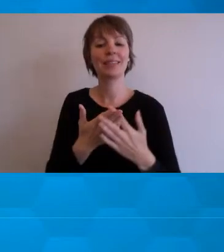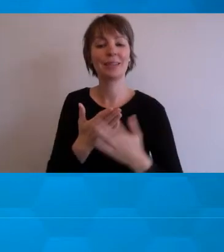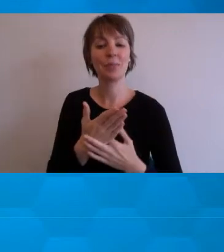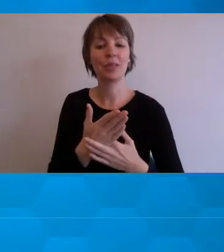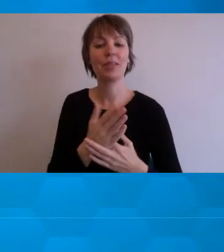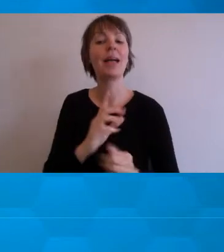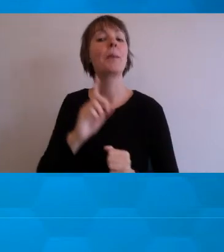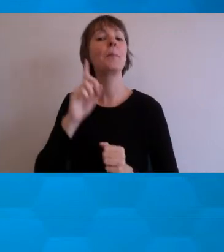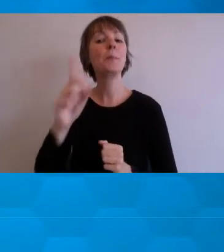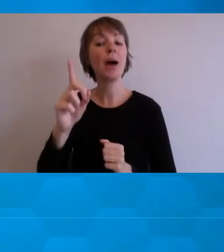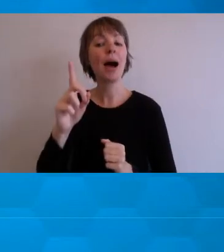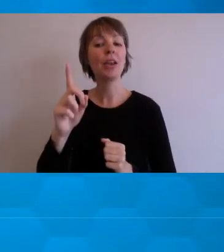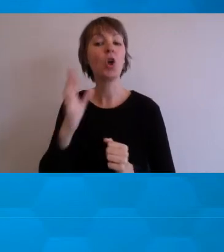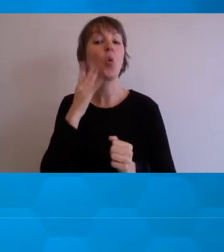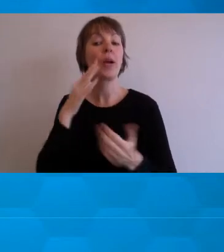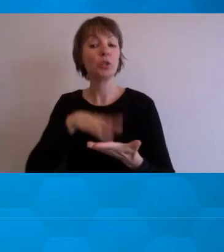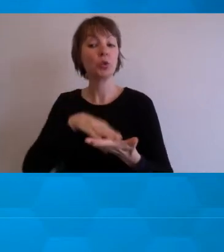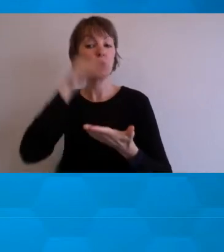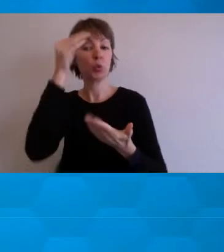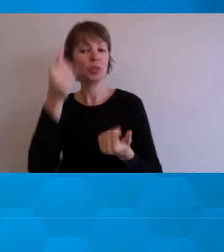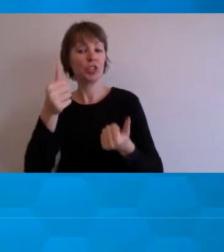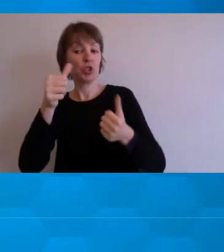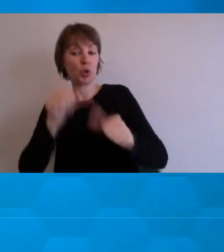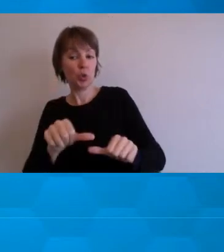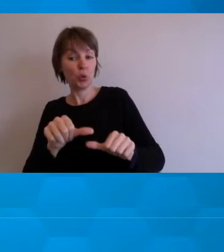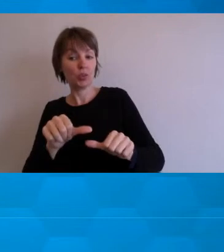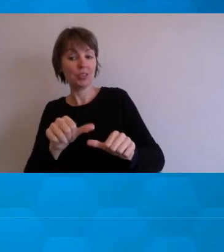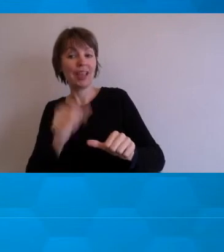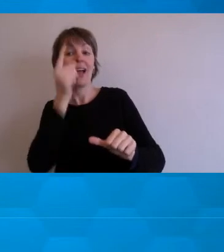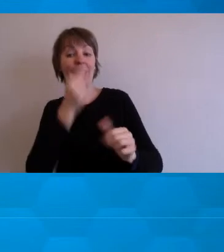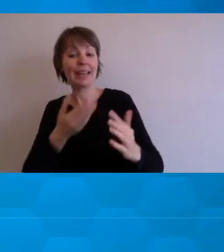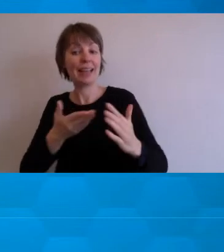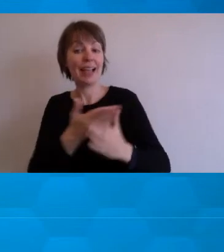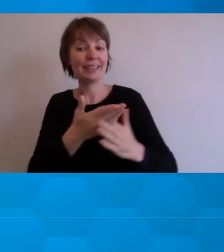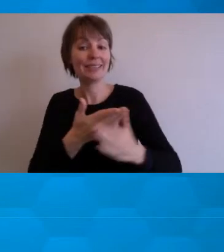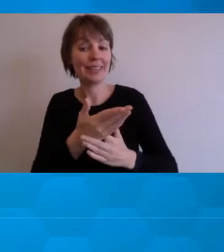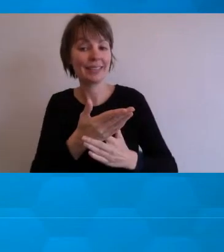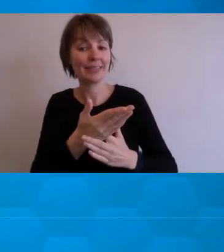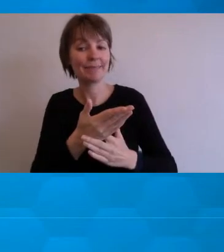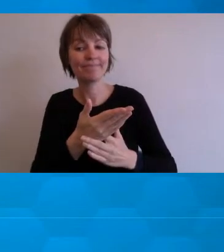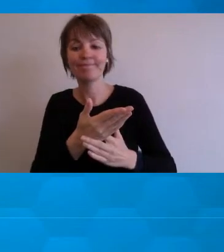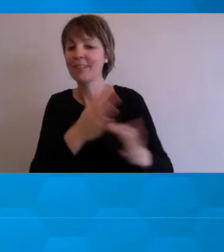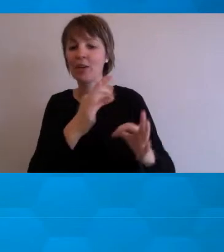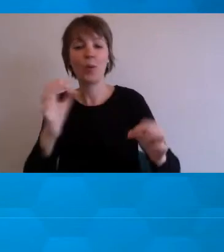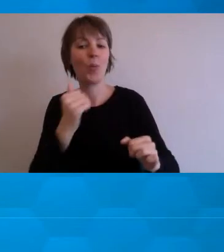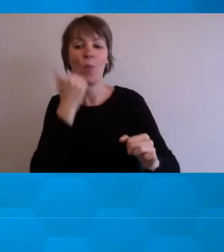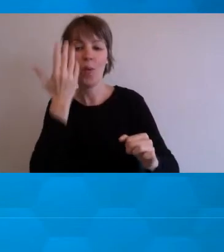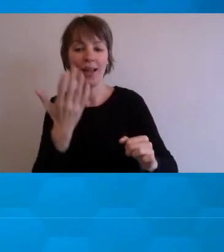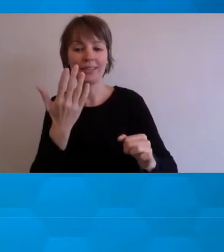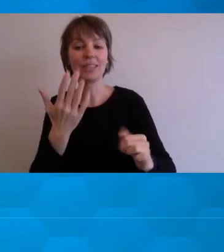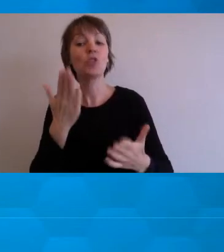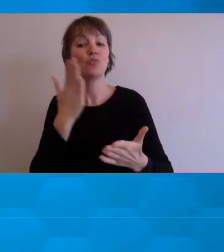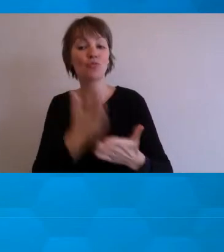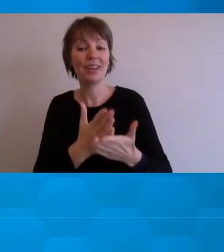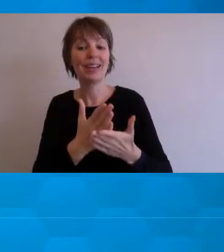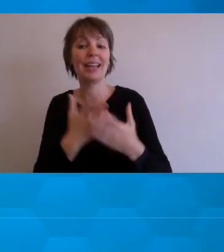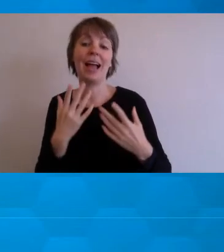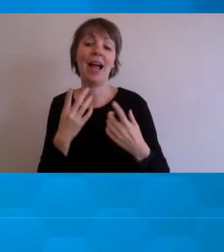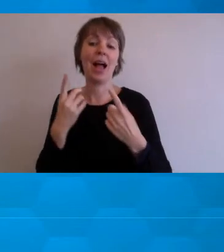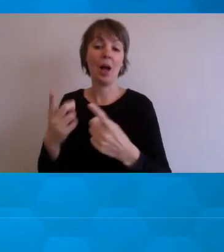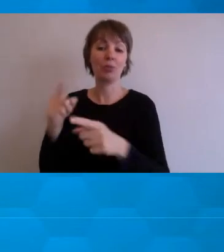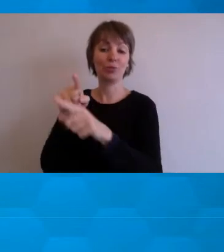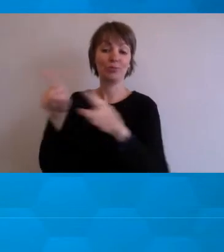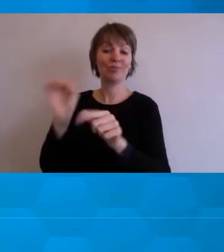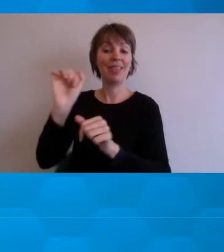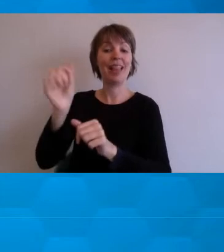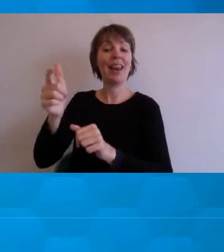encounter is not software out of the box. It's what their lecturer chooses to do with the software. So, today I'll be talking